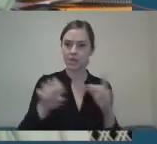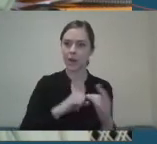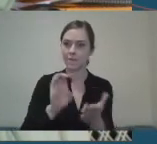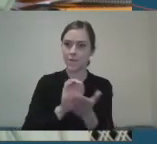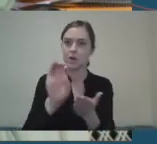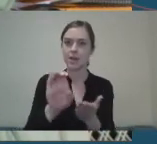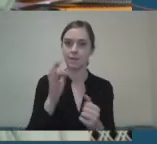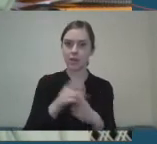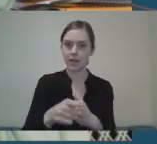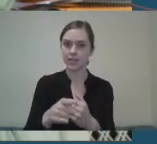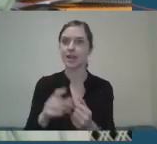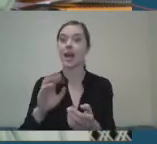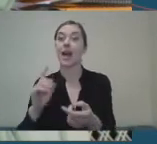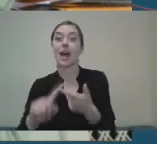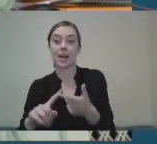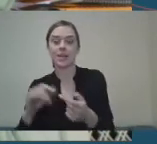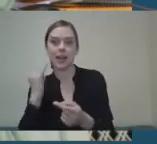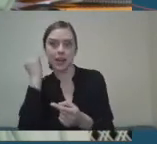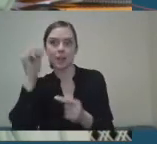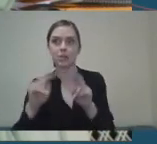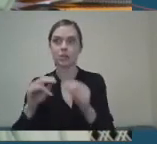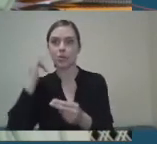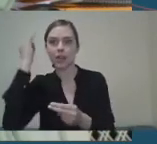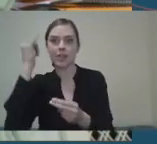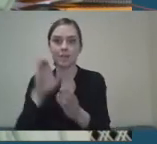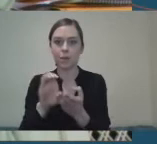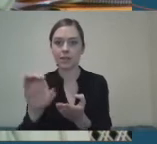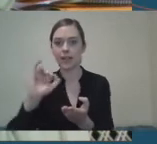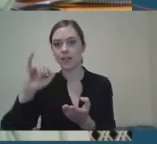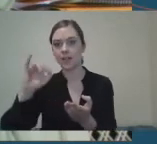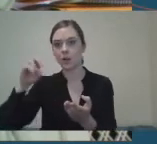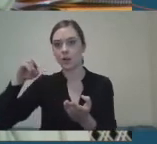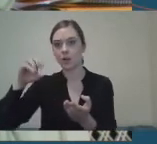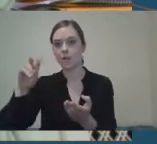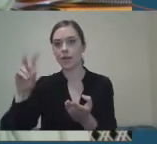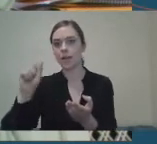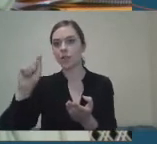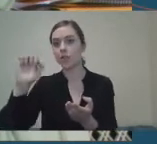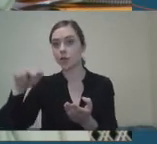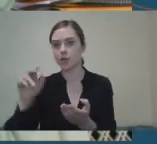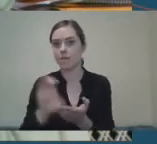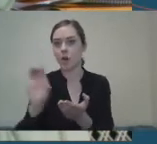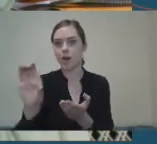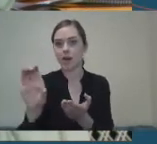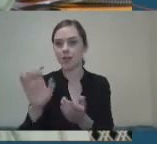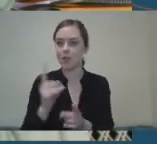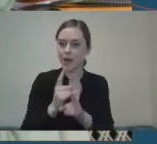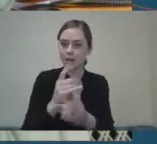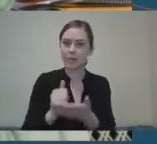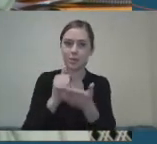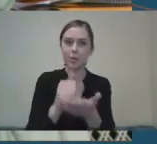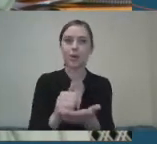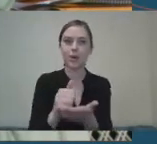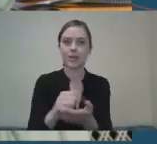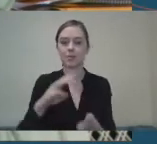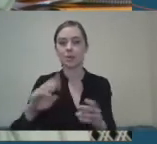innovation fund as well, so that we can innovate to help people with disabilities in terms of the promotion of physical